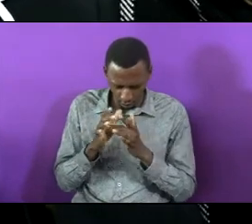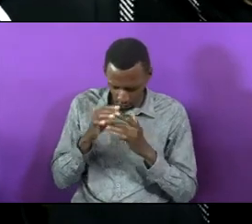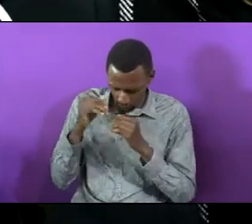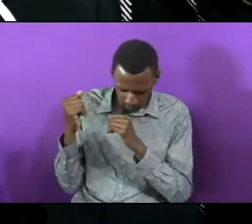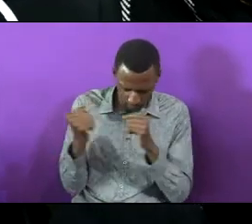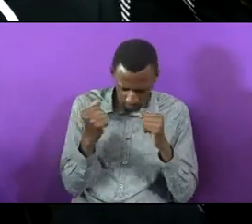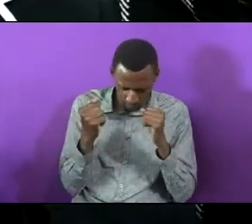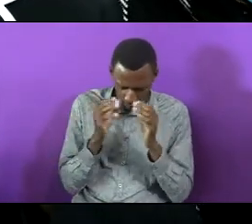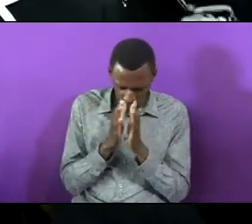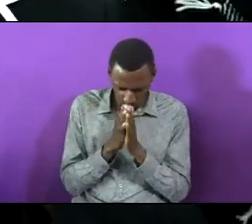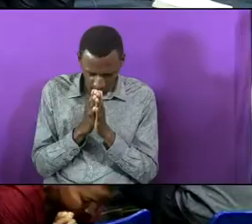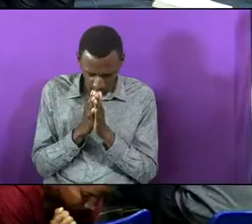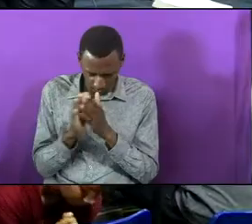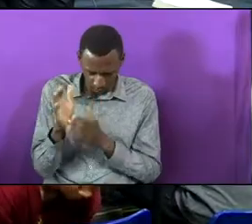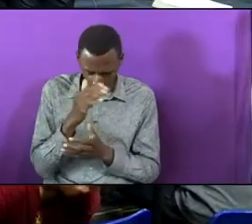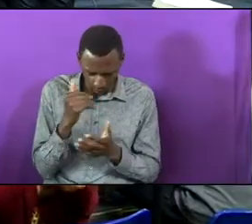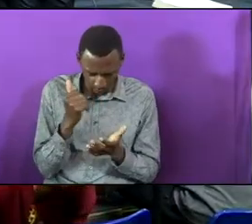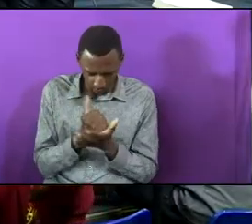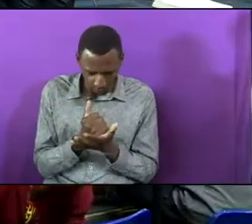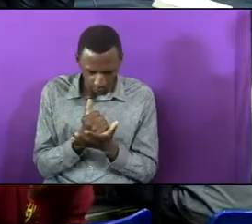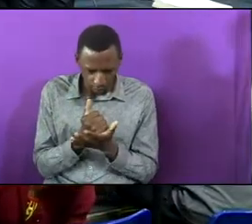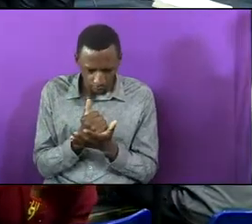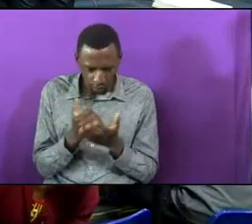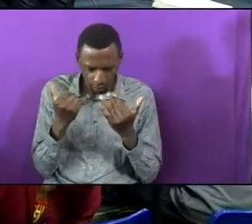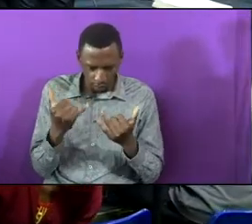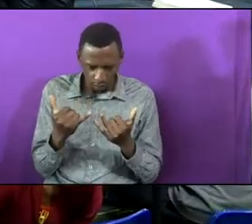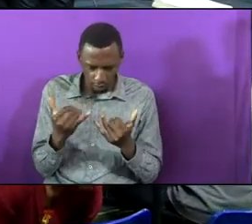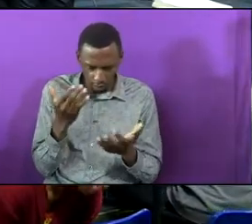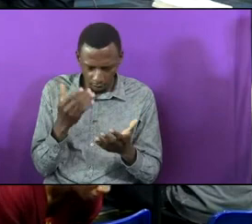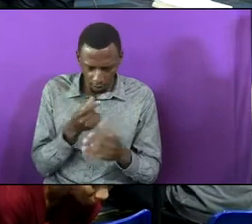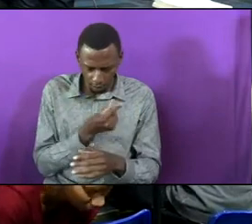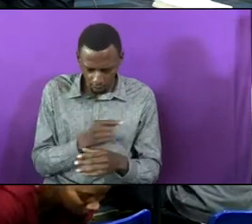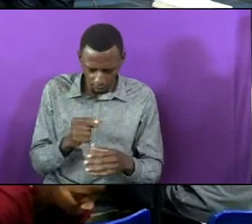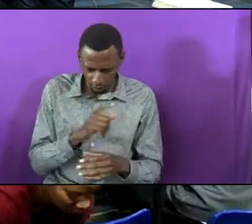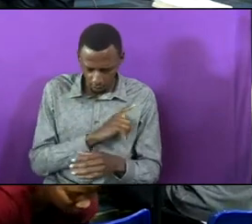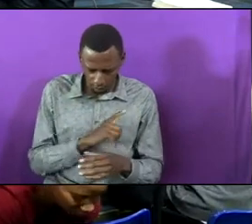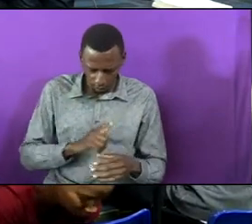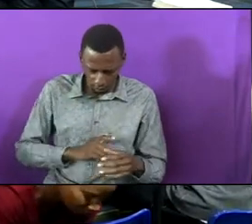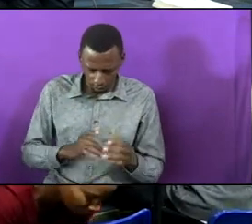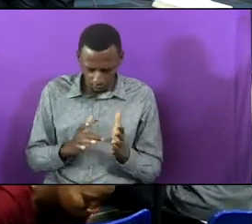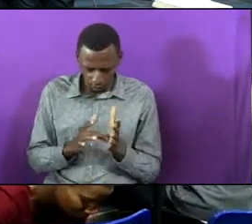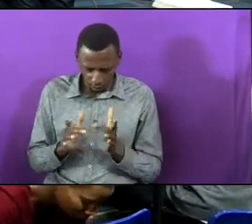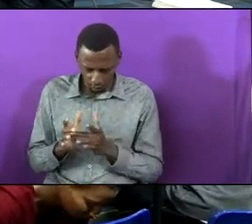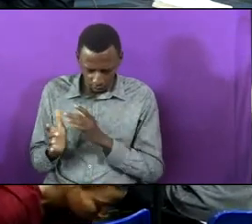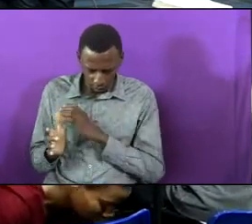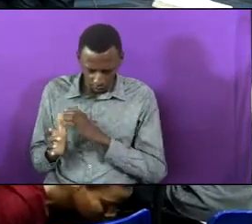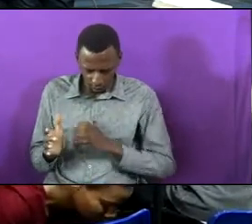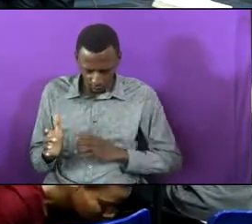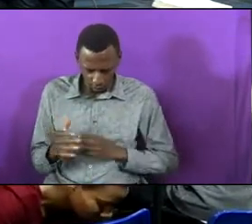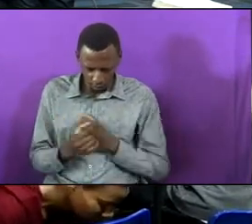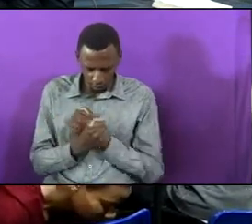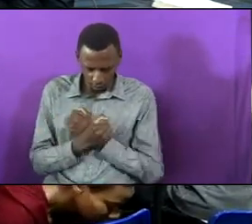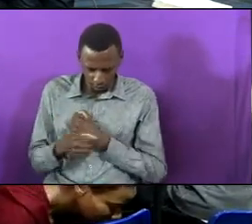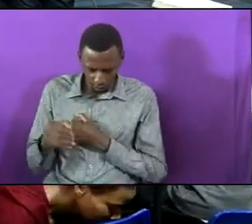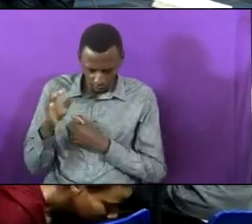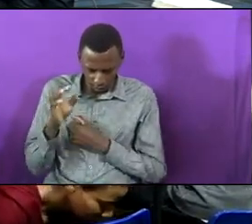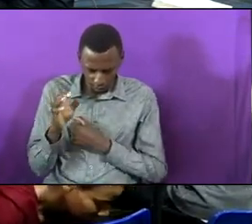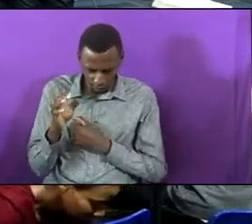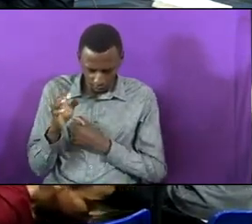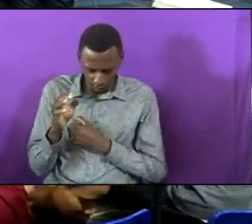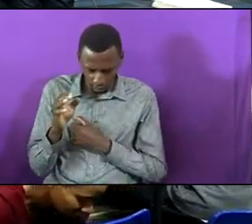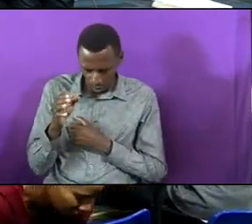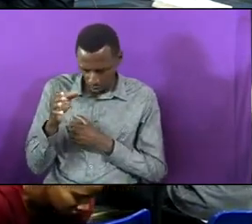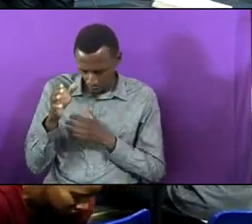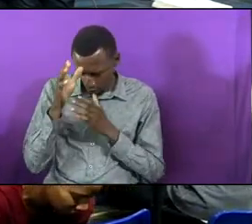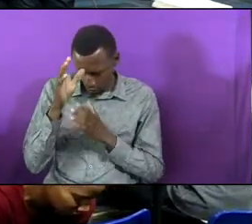amen amen and amen and now may the grace of our Lord Jesus Christ and the love of God the Father